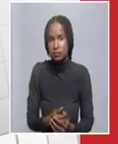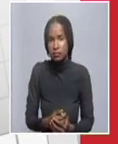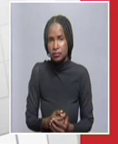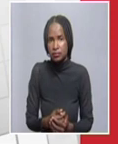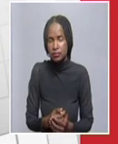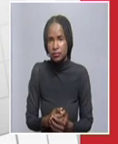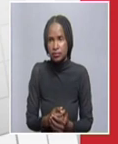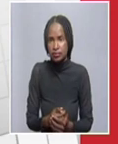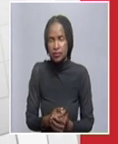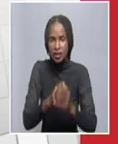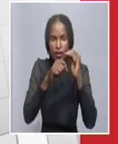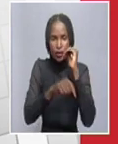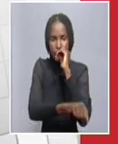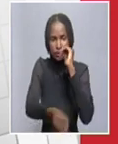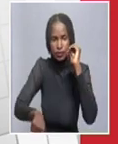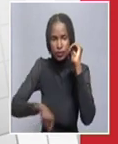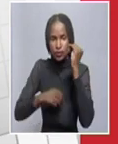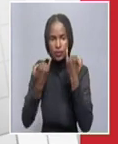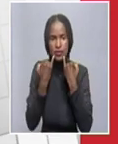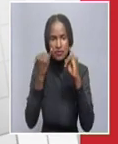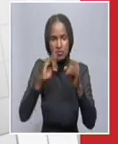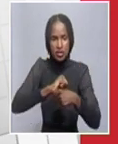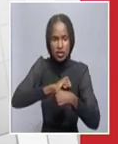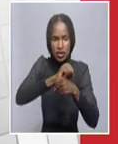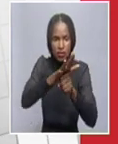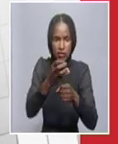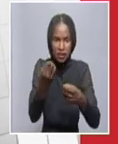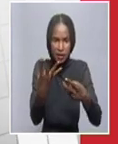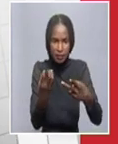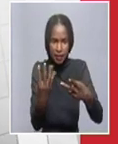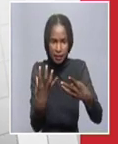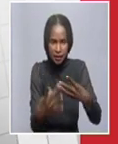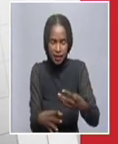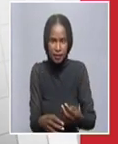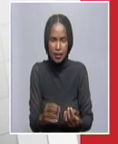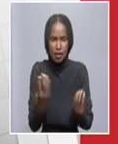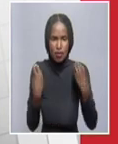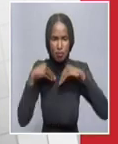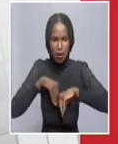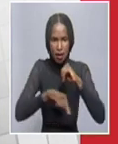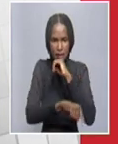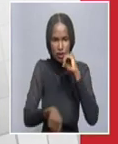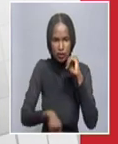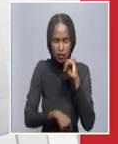national update is summarized as follows. Cumulative confirmed cases,